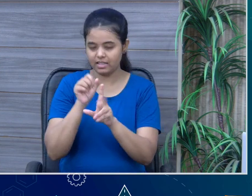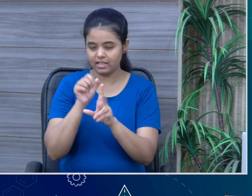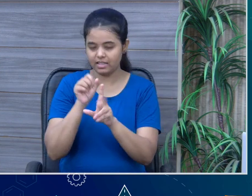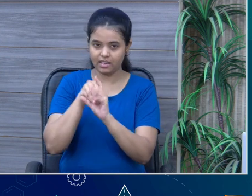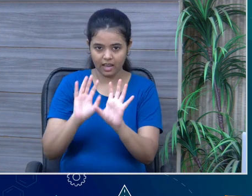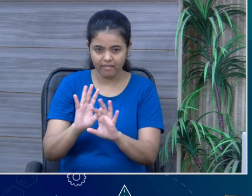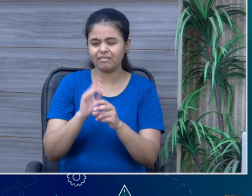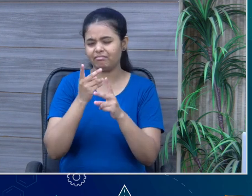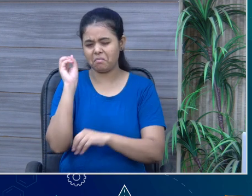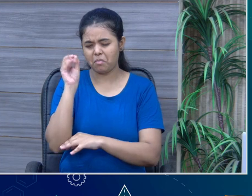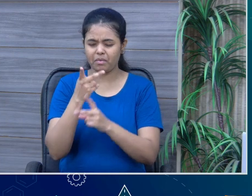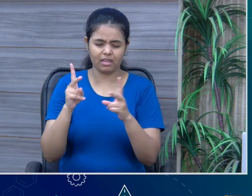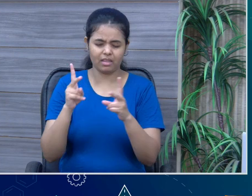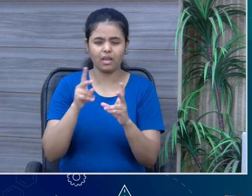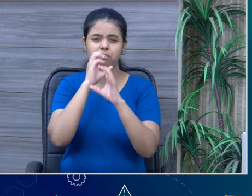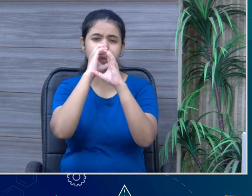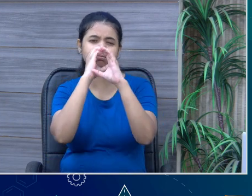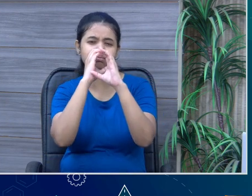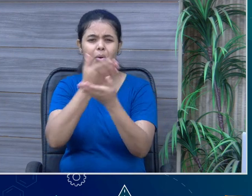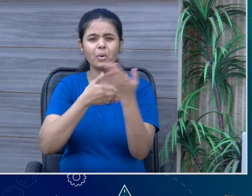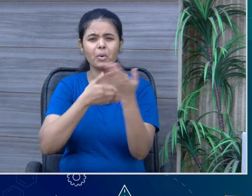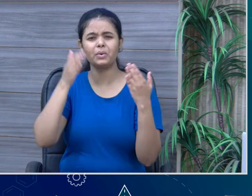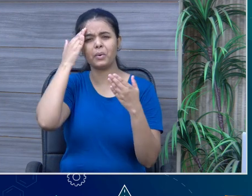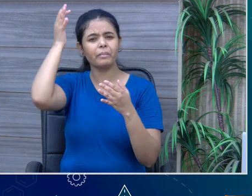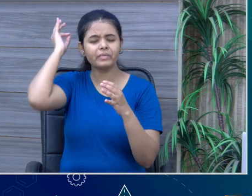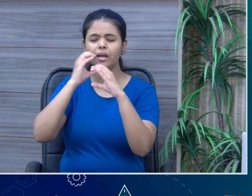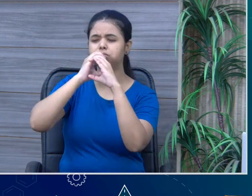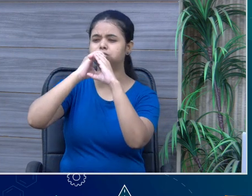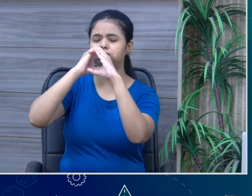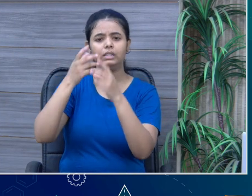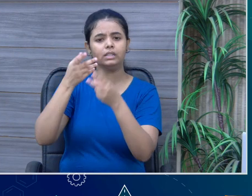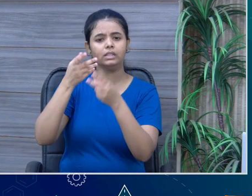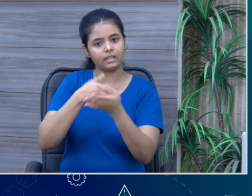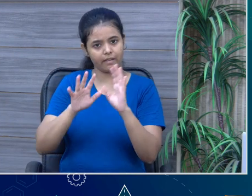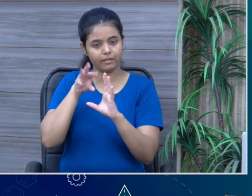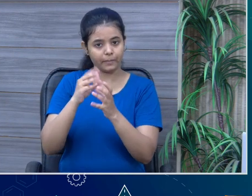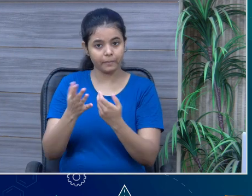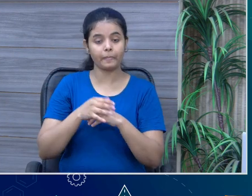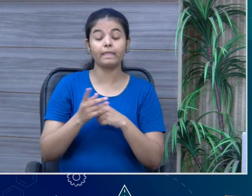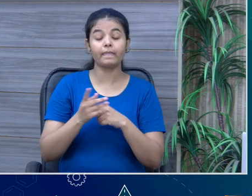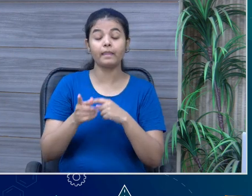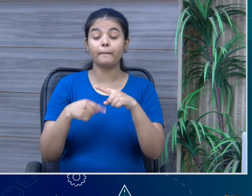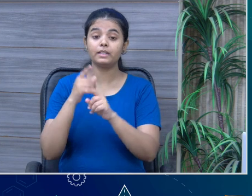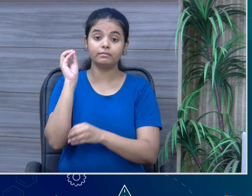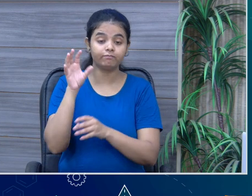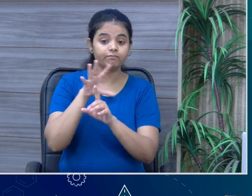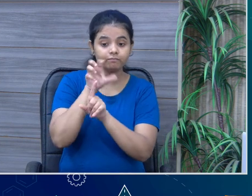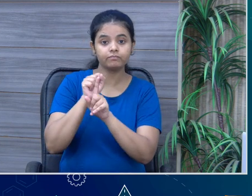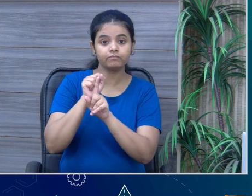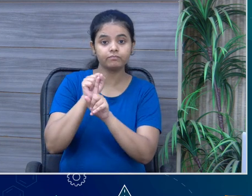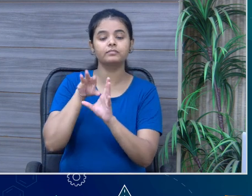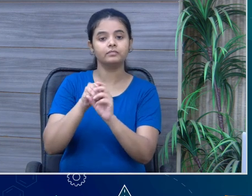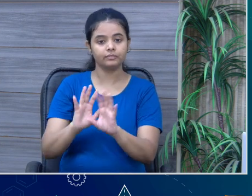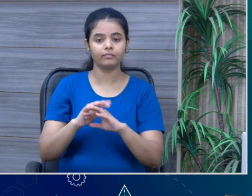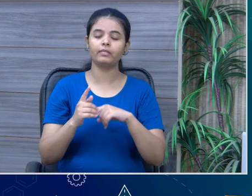mandirs and everything over there, there we see the spiritual readers are having that.